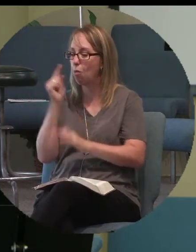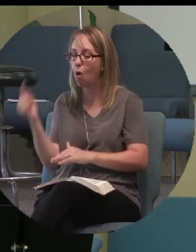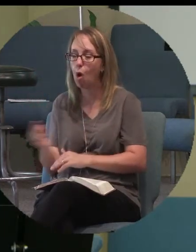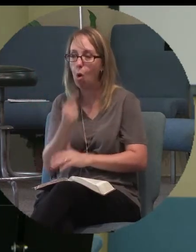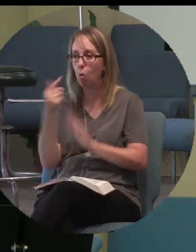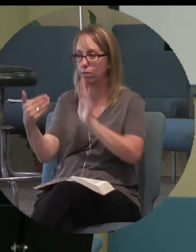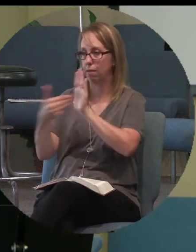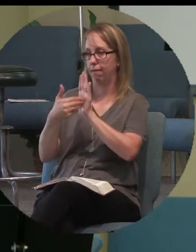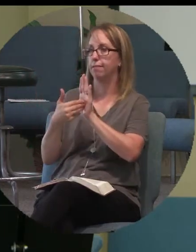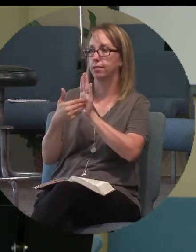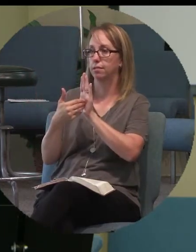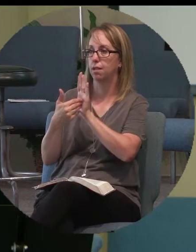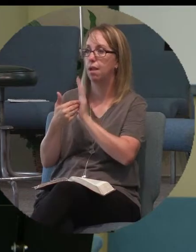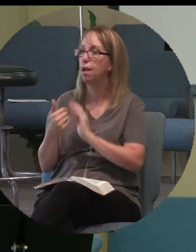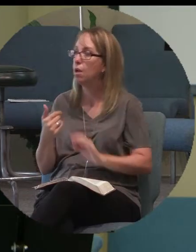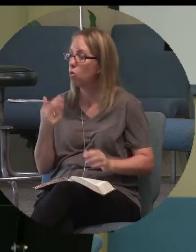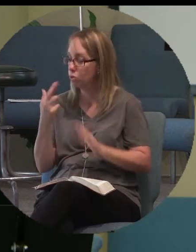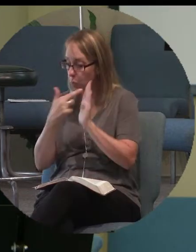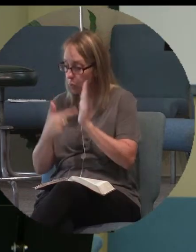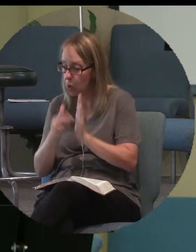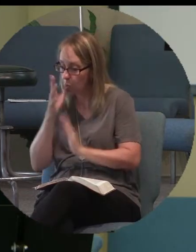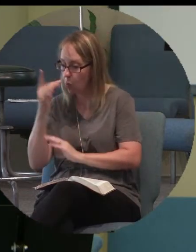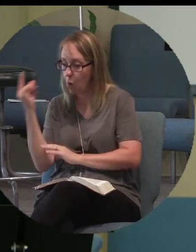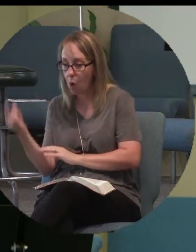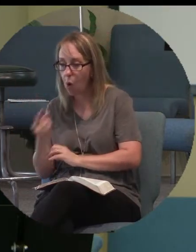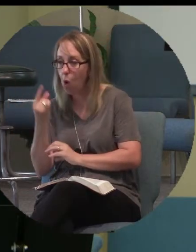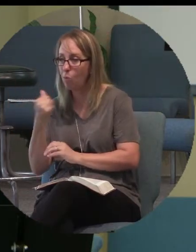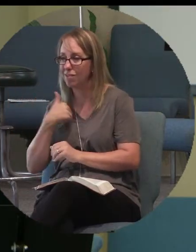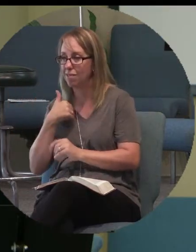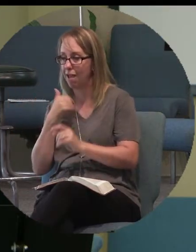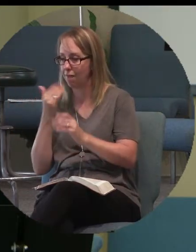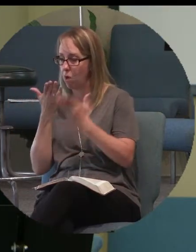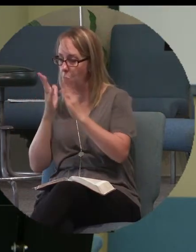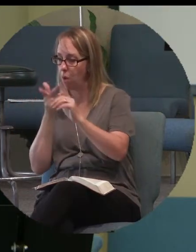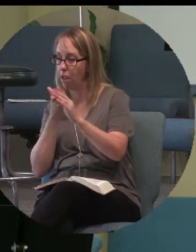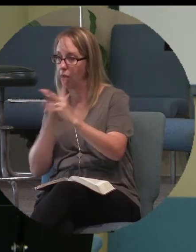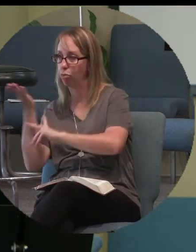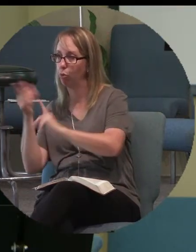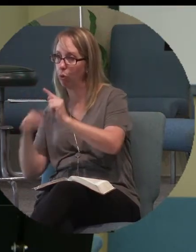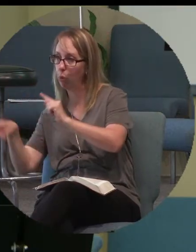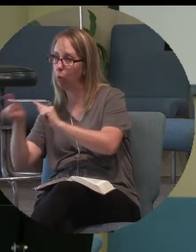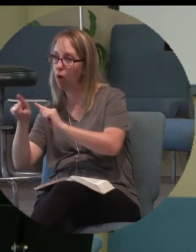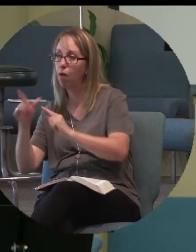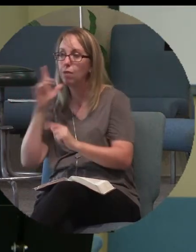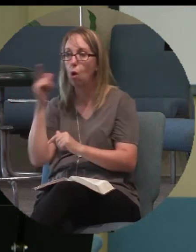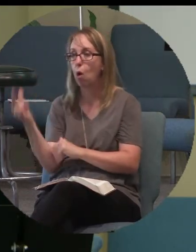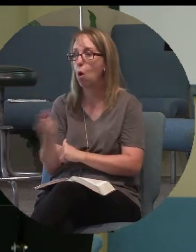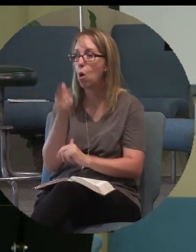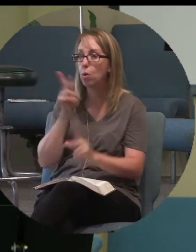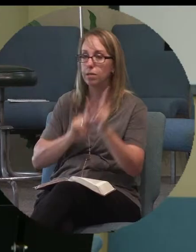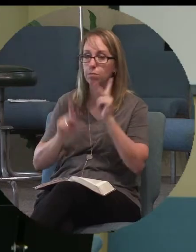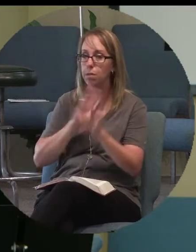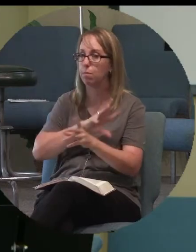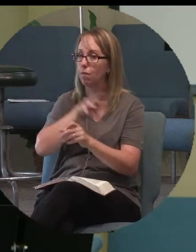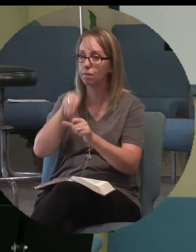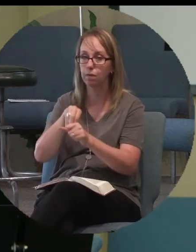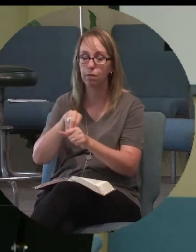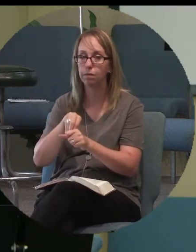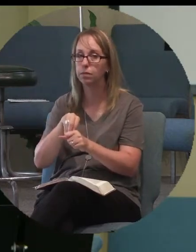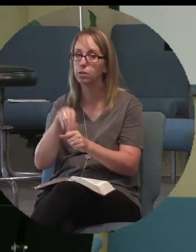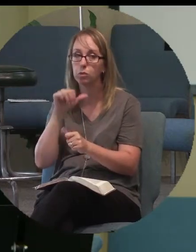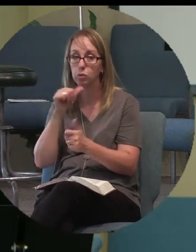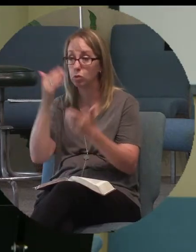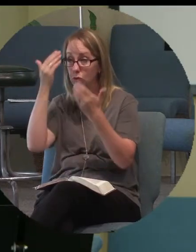turn against you. The rules will always have a loophole. There's always going to be people involved that don't